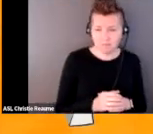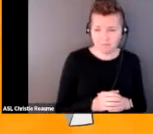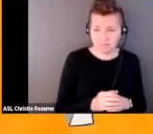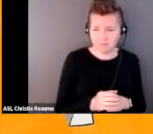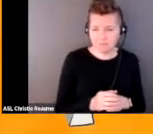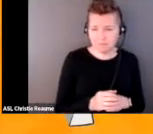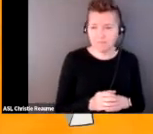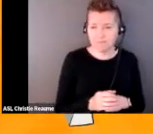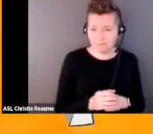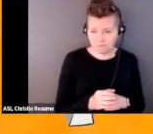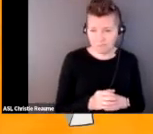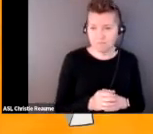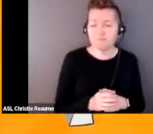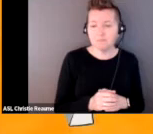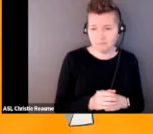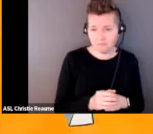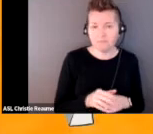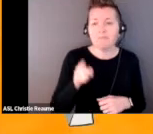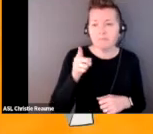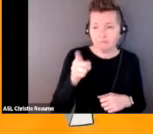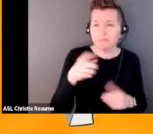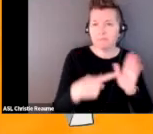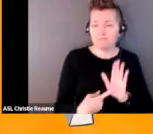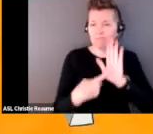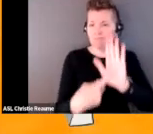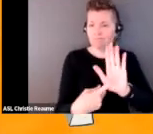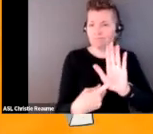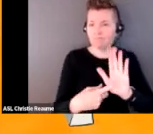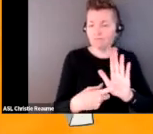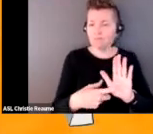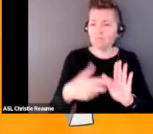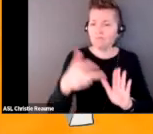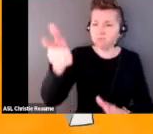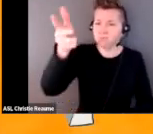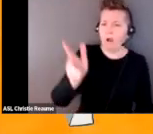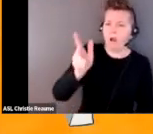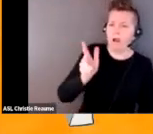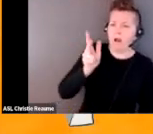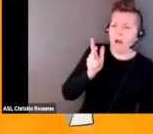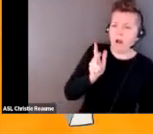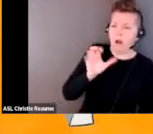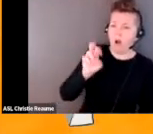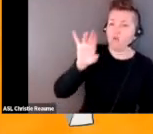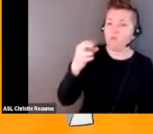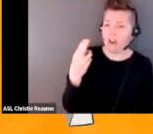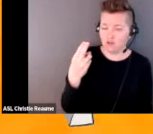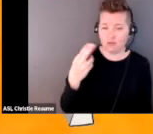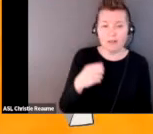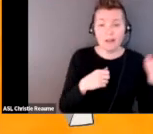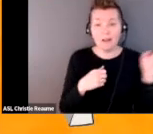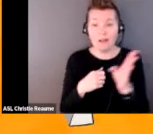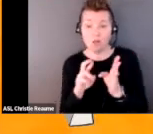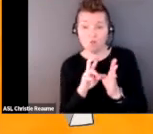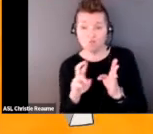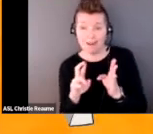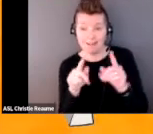that are sort of echoes of what a crash might look like visually. And we get down a little more to the middle of the work on the right side, and we see